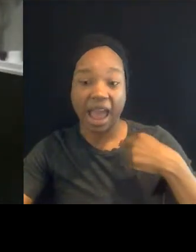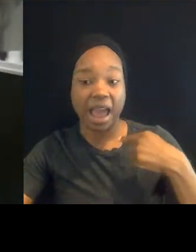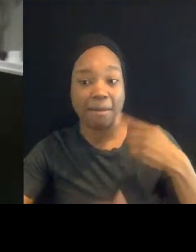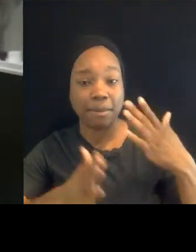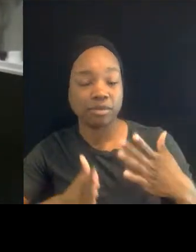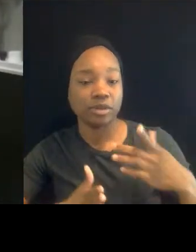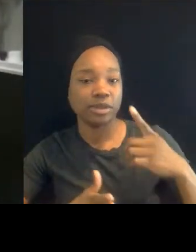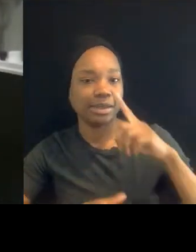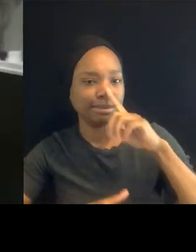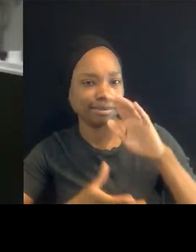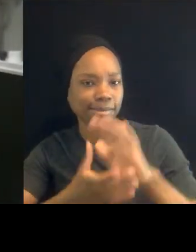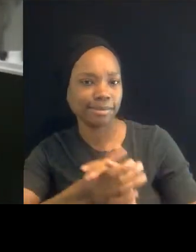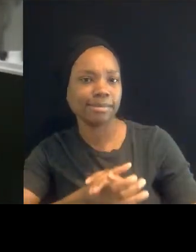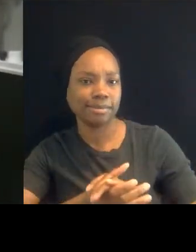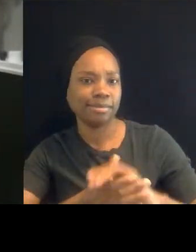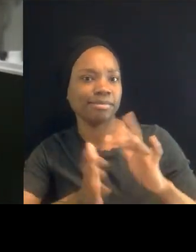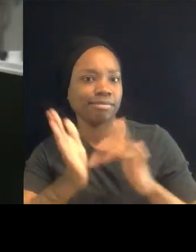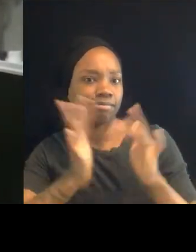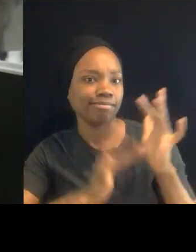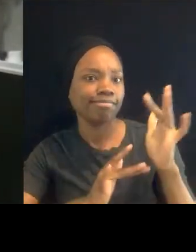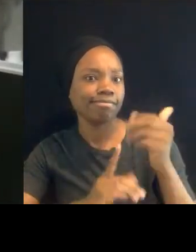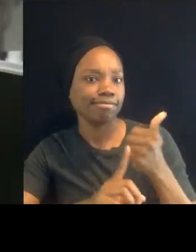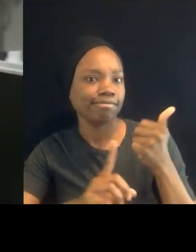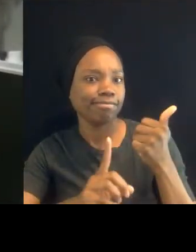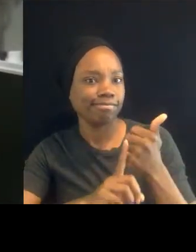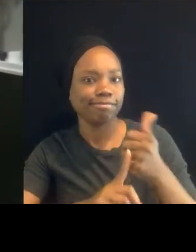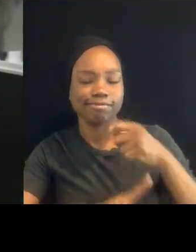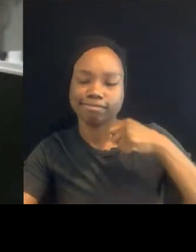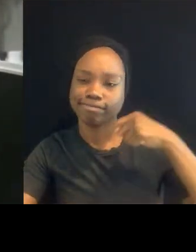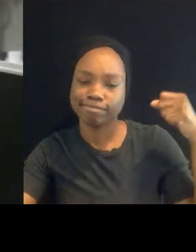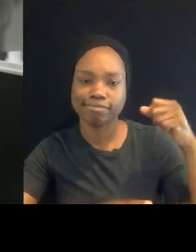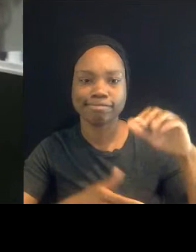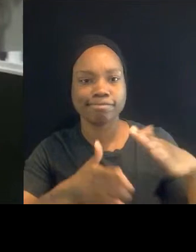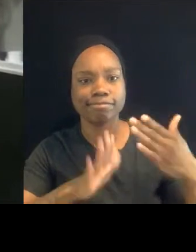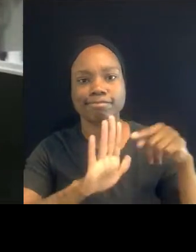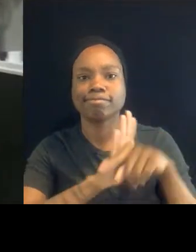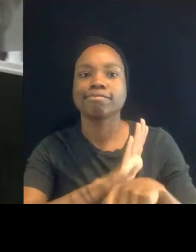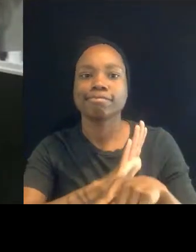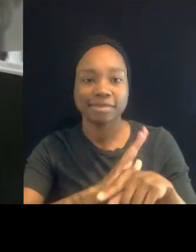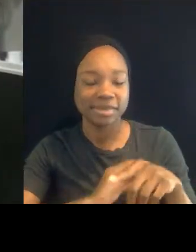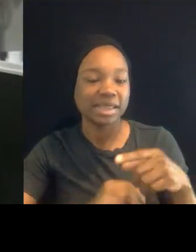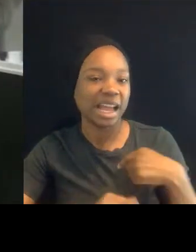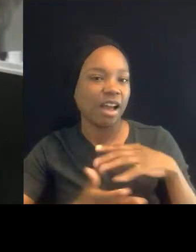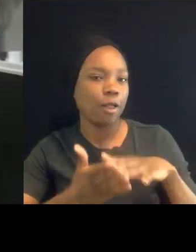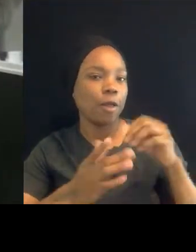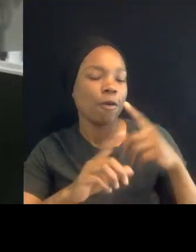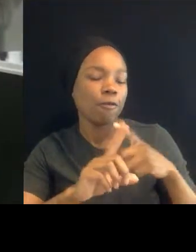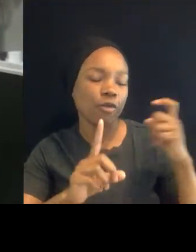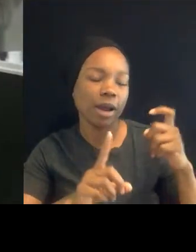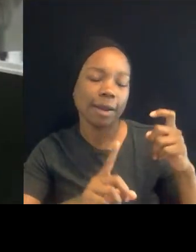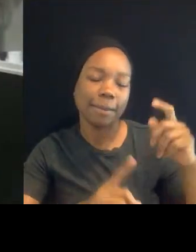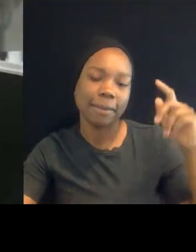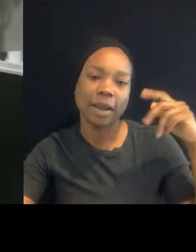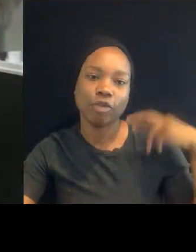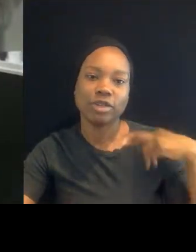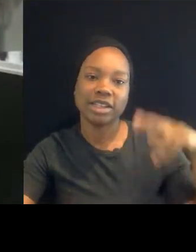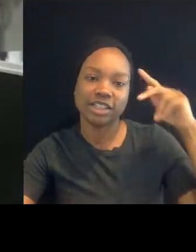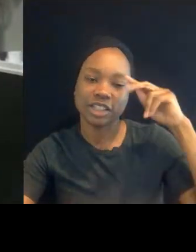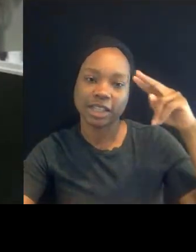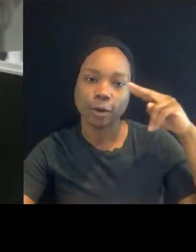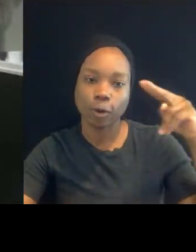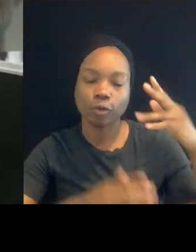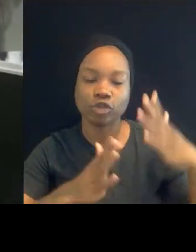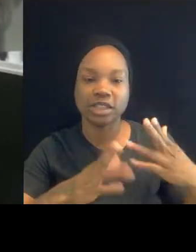from that with the scholar and theologian, James Cone and many who followed after him, but the idea that these